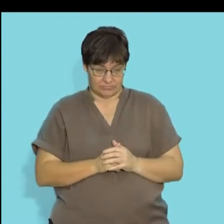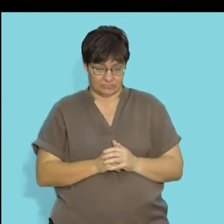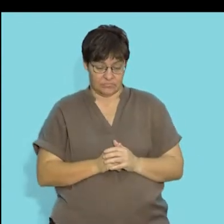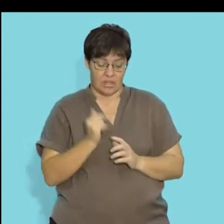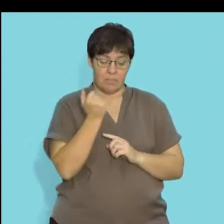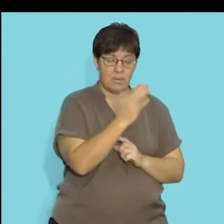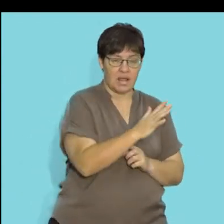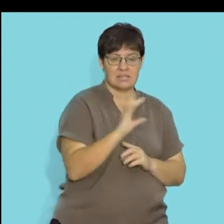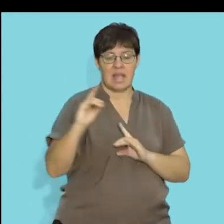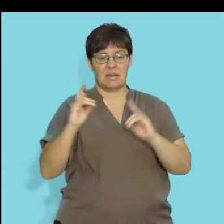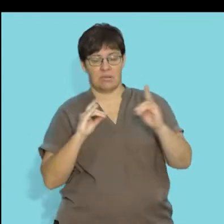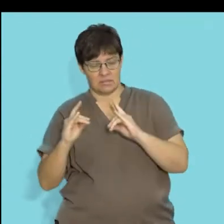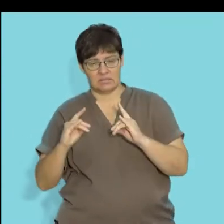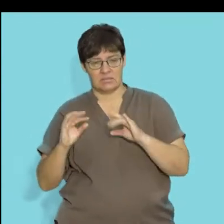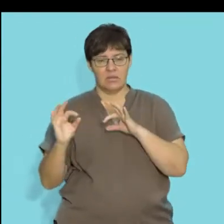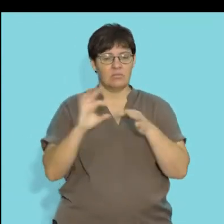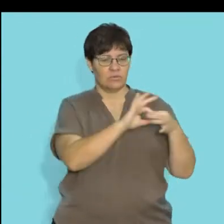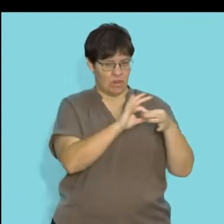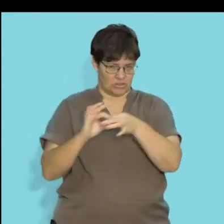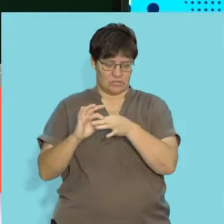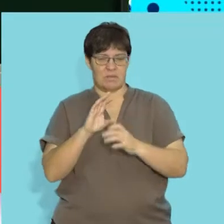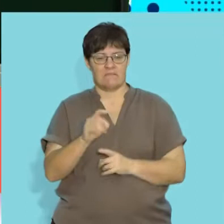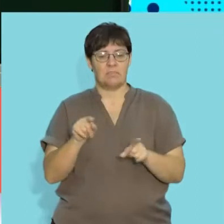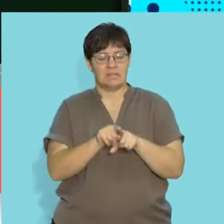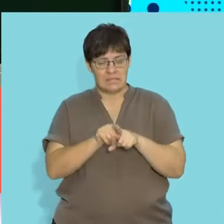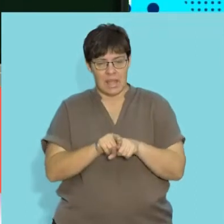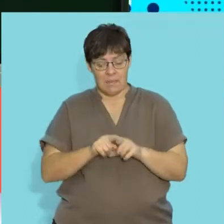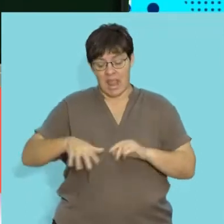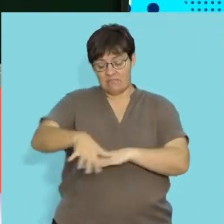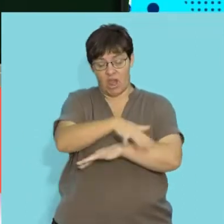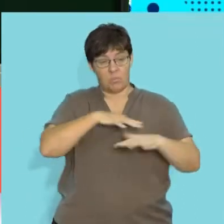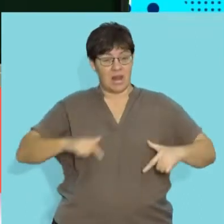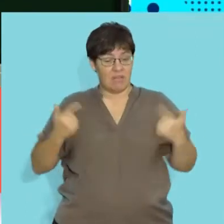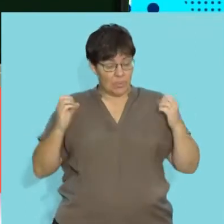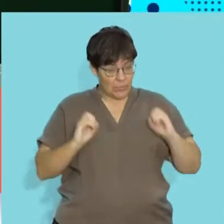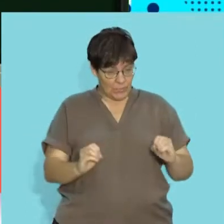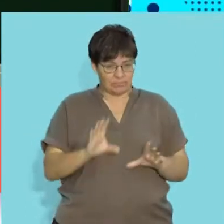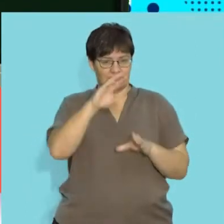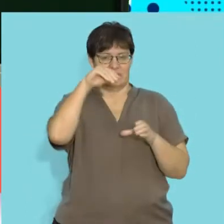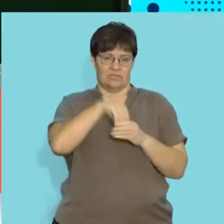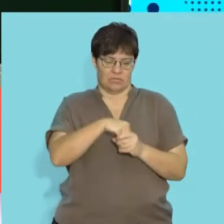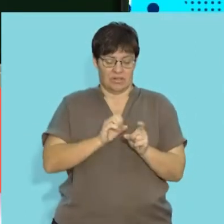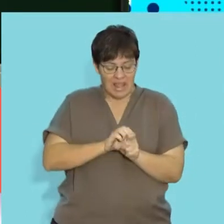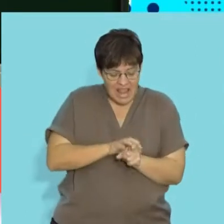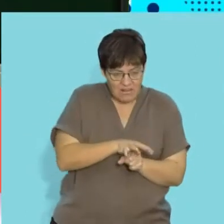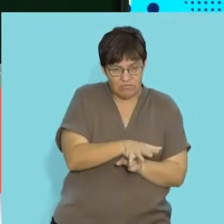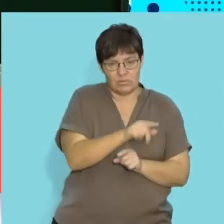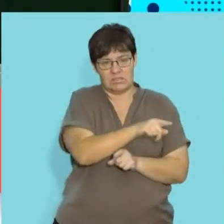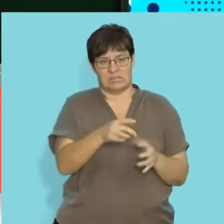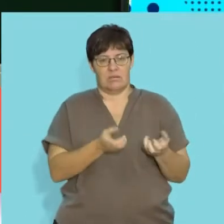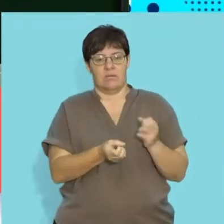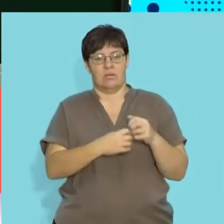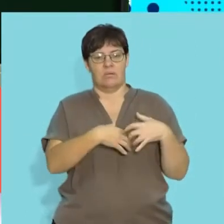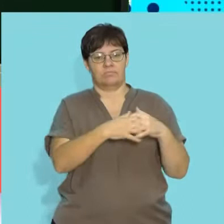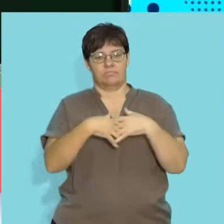recognize that plants and animals interact with each other, but it's also the non-living environment that we say that influences their